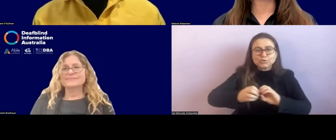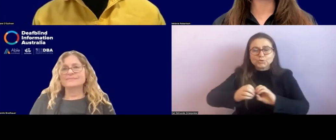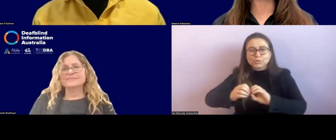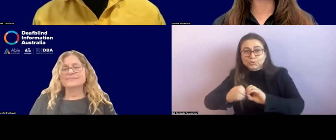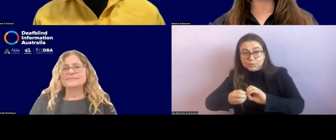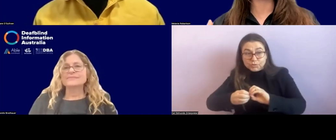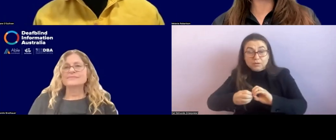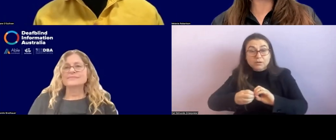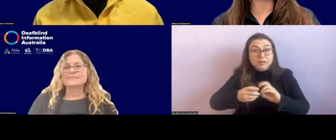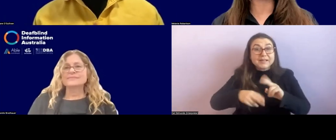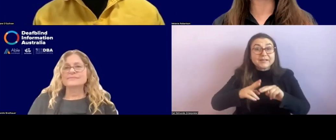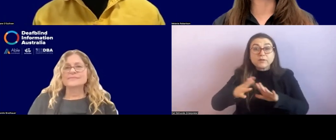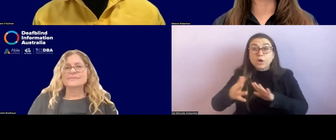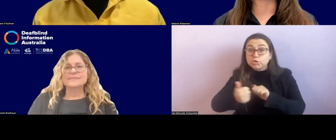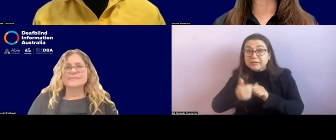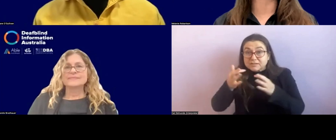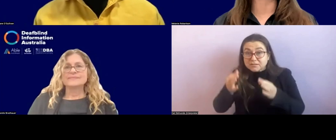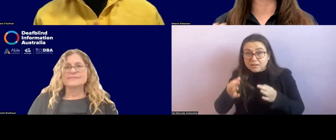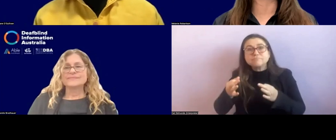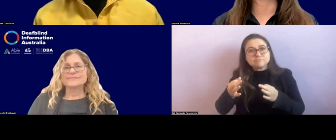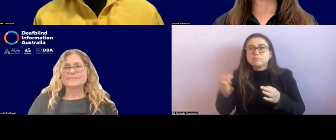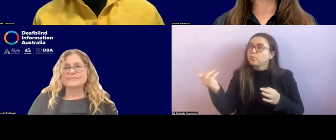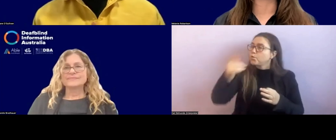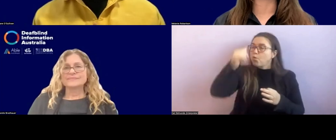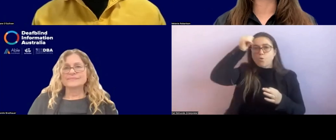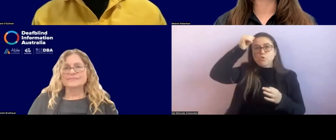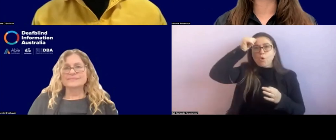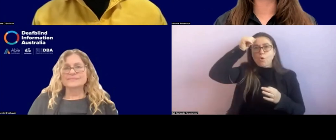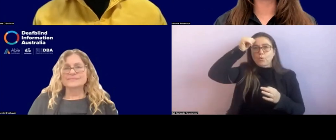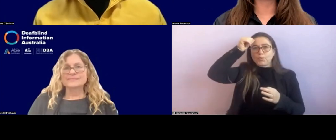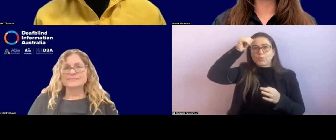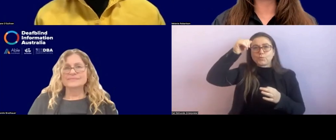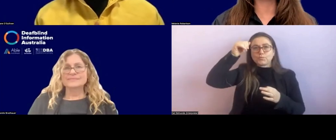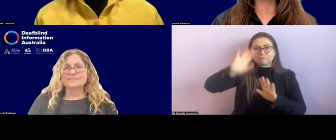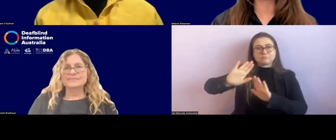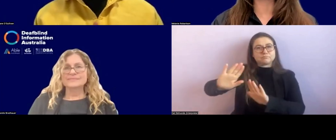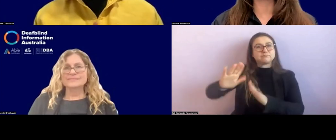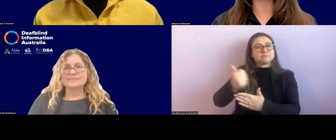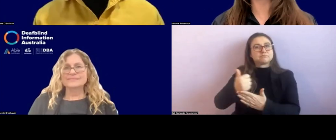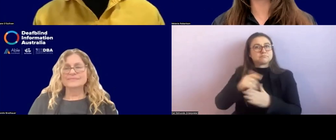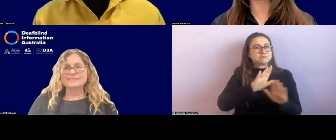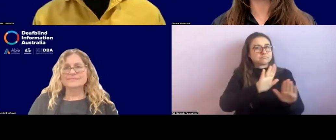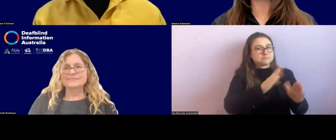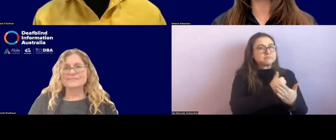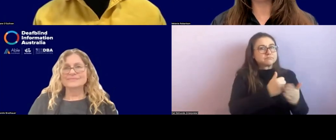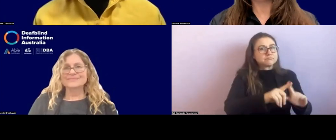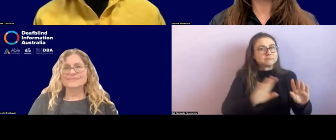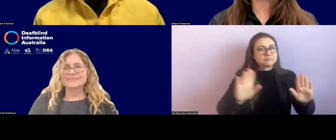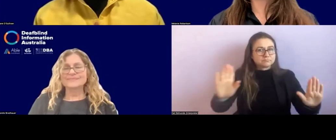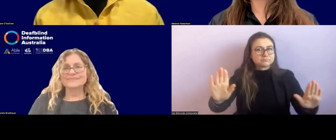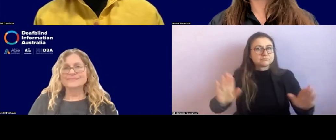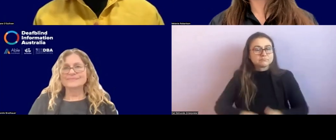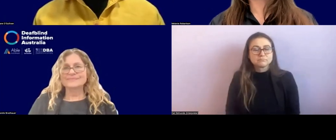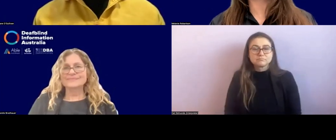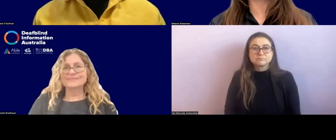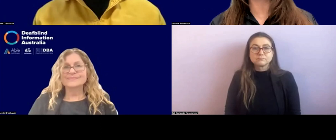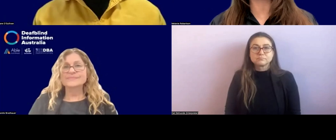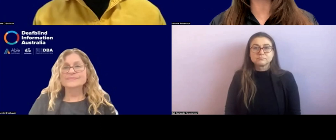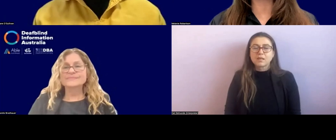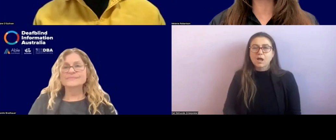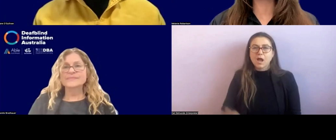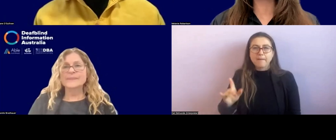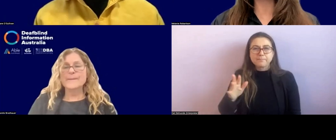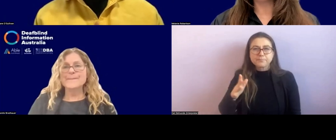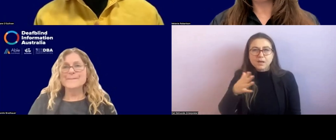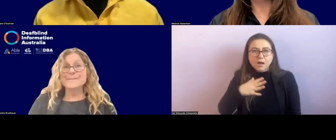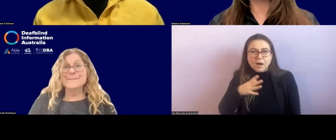that, then there's, you know, everybody knows, okay, this is the way we do it for, for this person. Yeah. Um, I'm to squeeze in